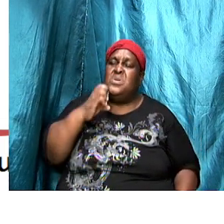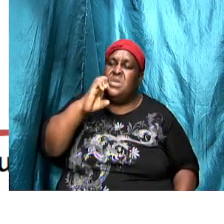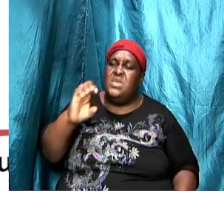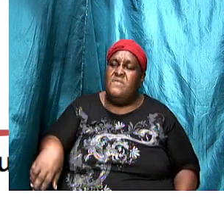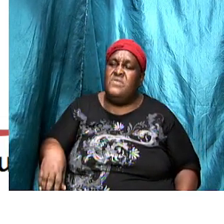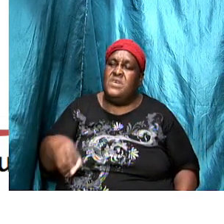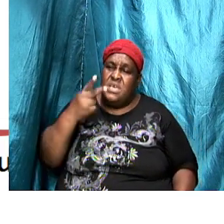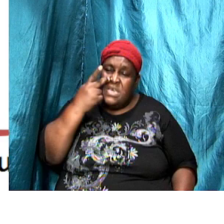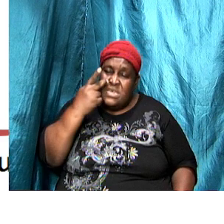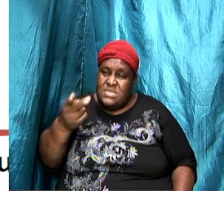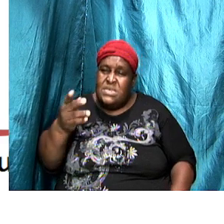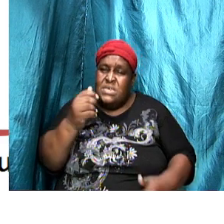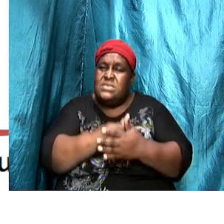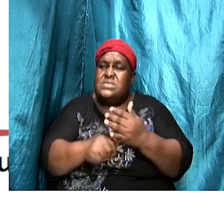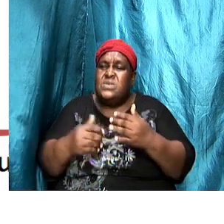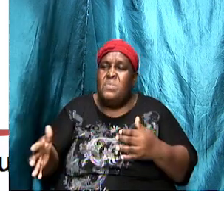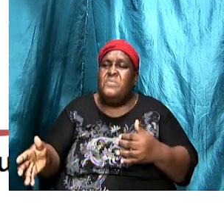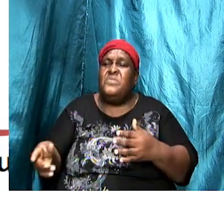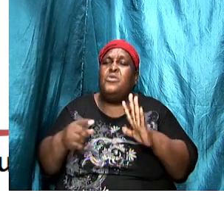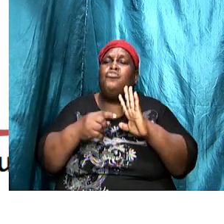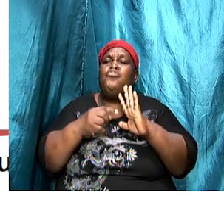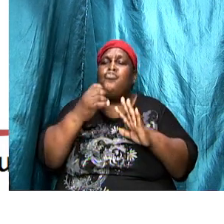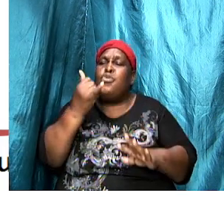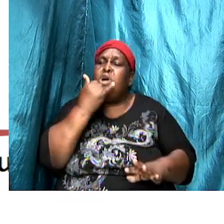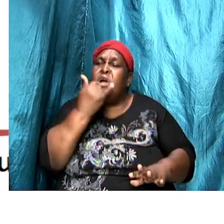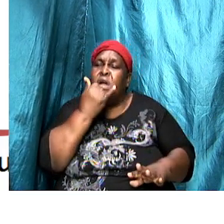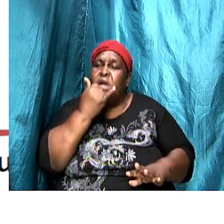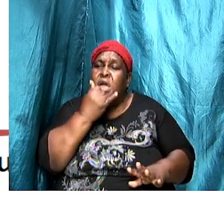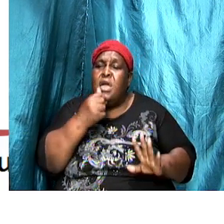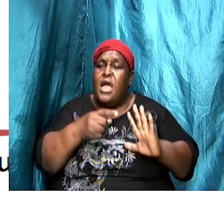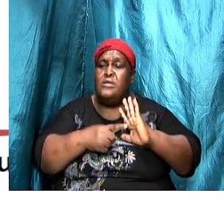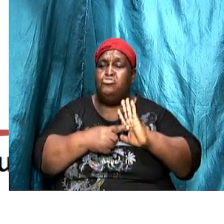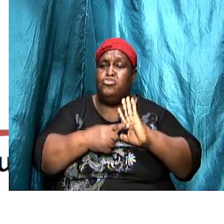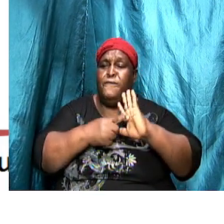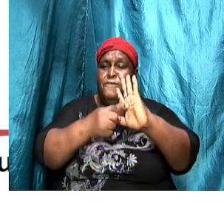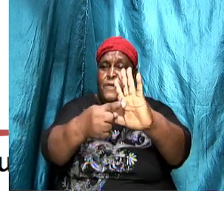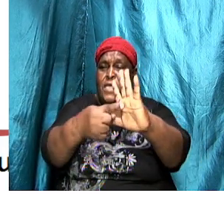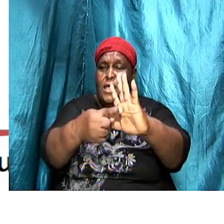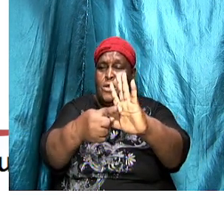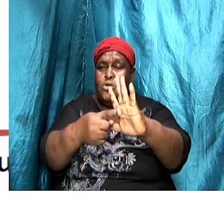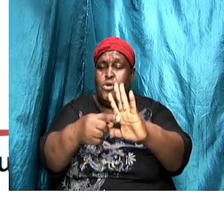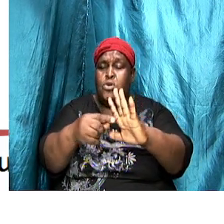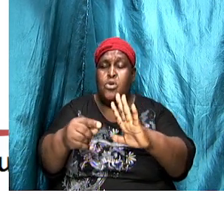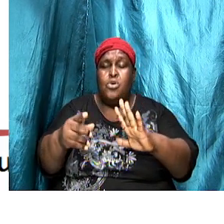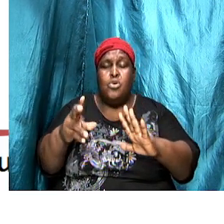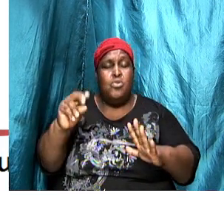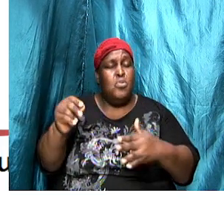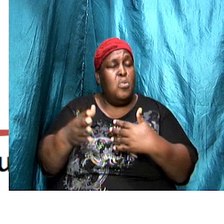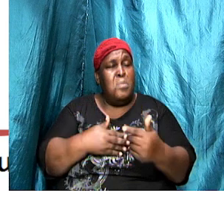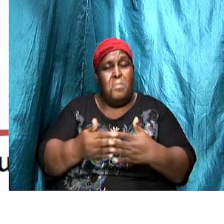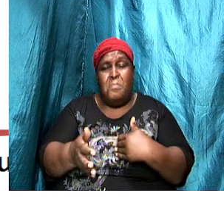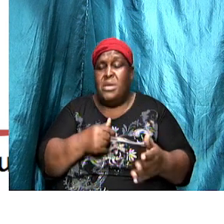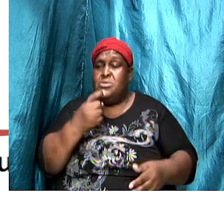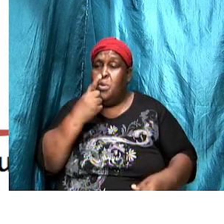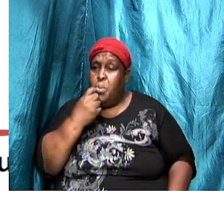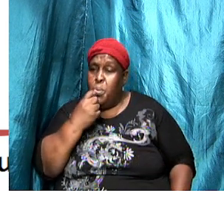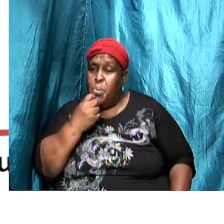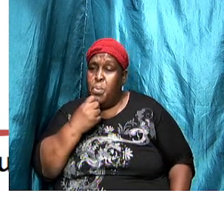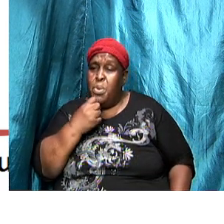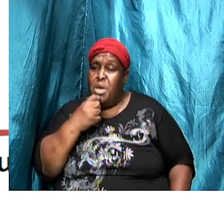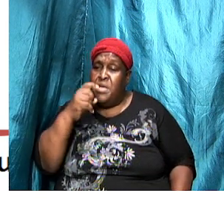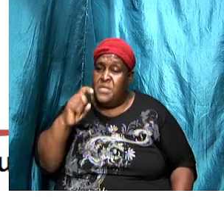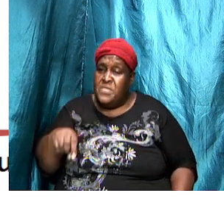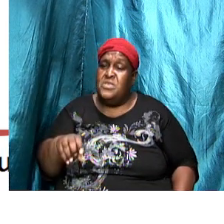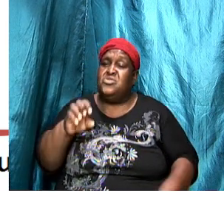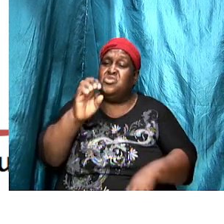wrong and they expose it it does not matter who and this Ephesian church had that and